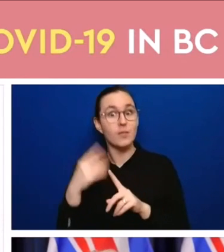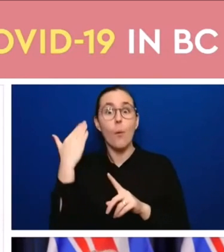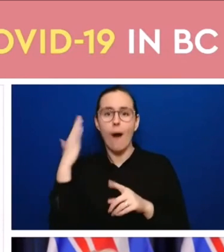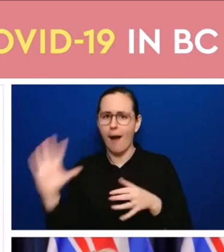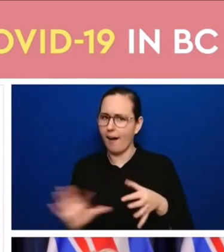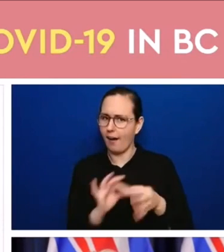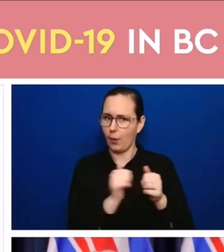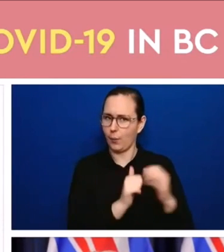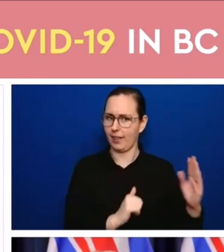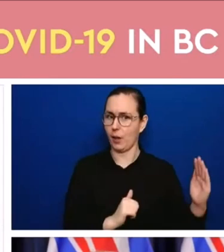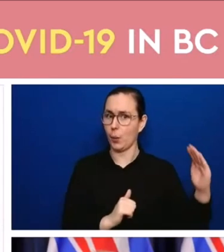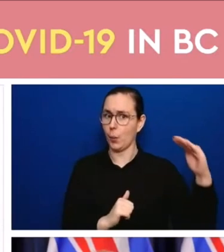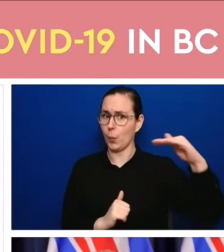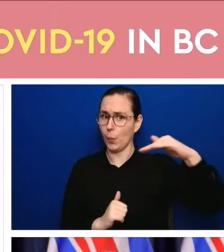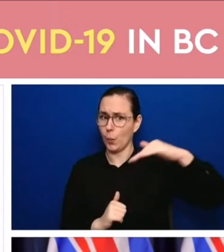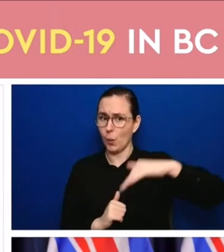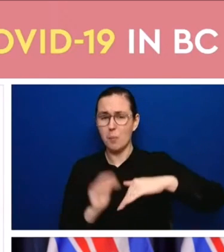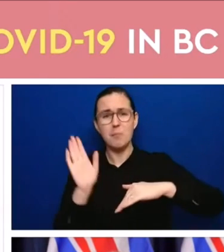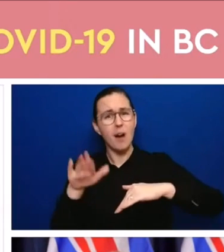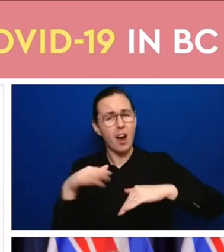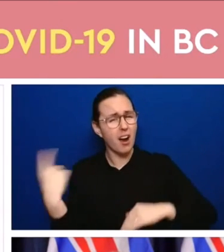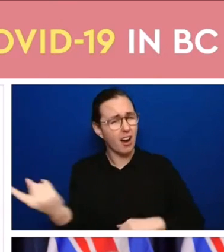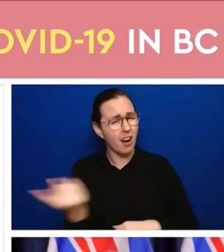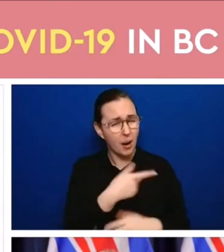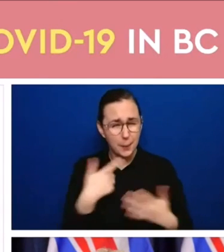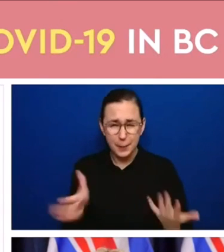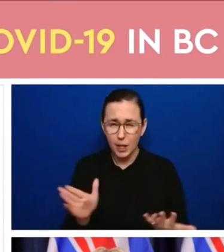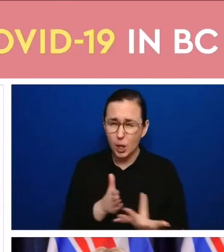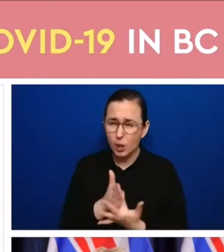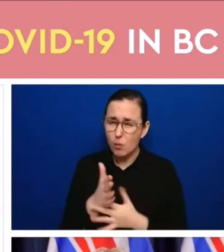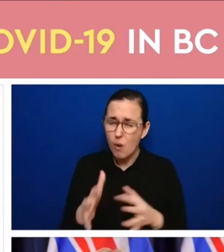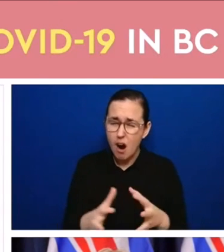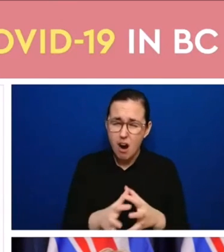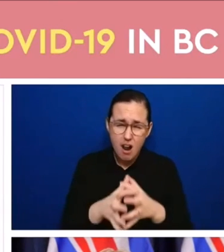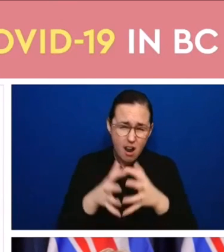and cautiously and thoughtfully and we need to do this